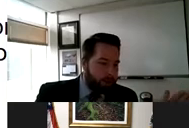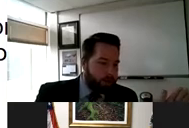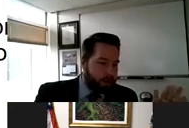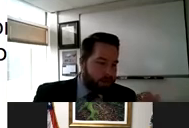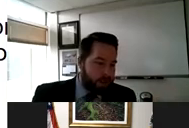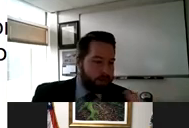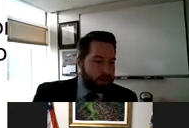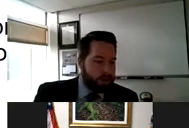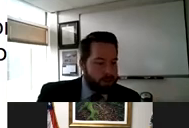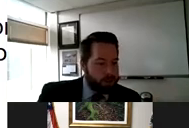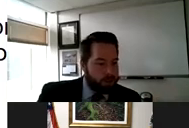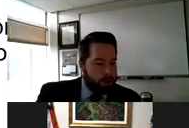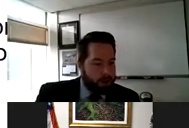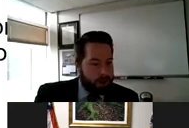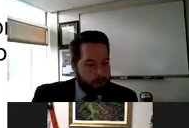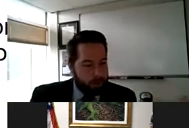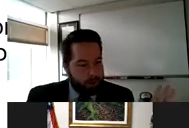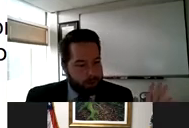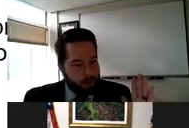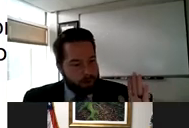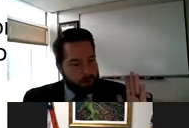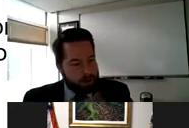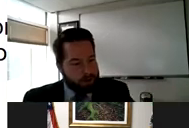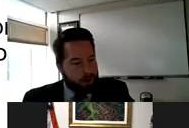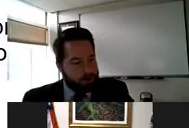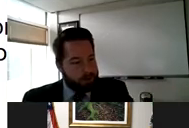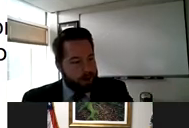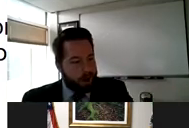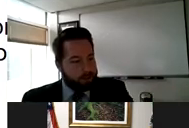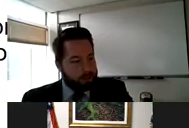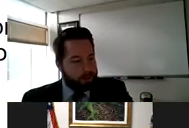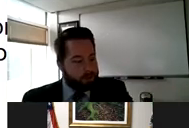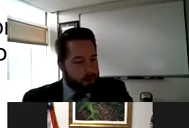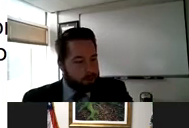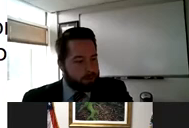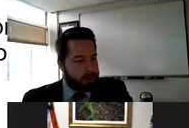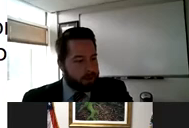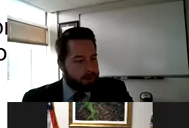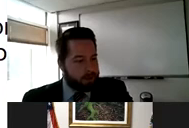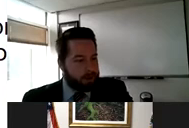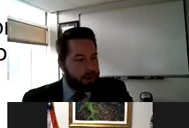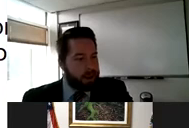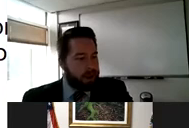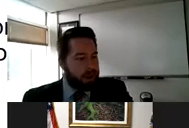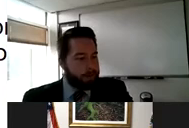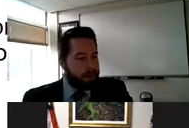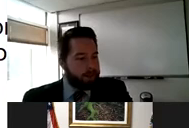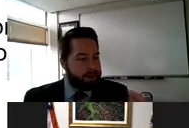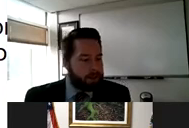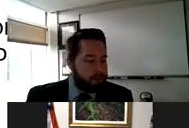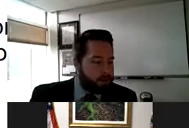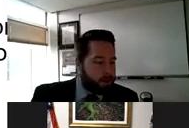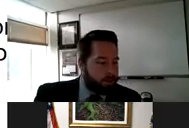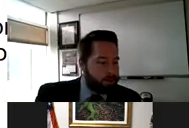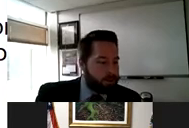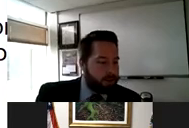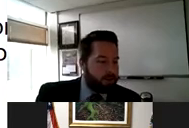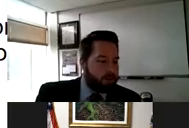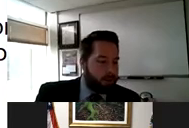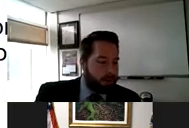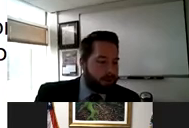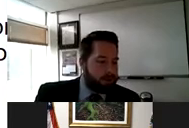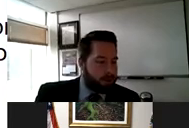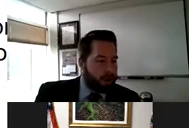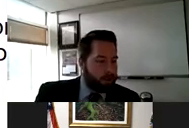that numbers sort of differ in the literature, uh, you know, Dr. Fauci used an estimate that was 40% earlier. Um, this estimate of 20%